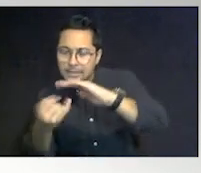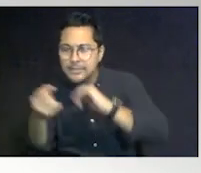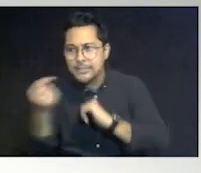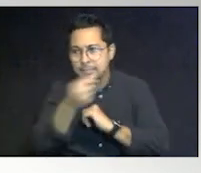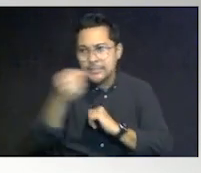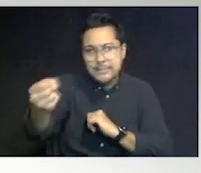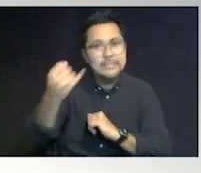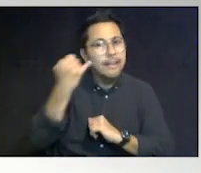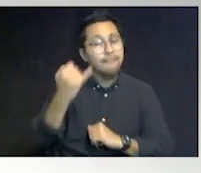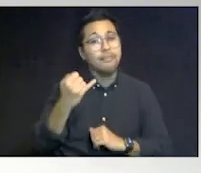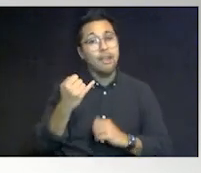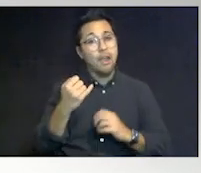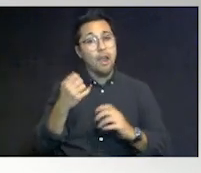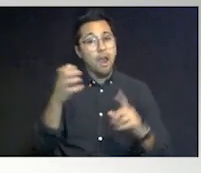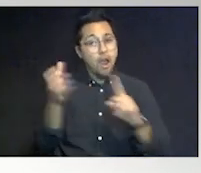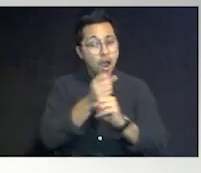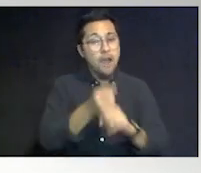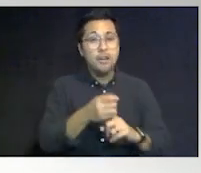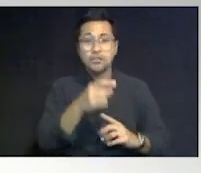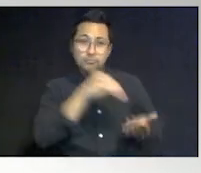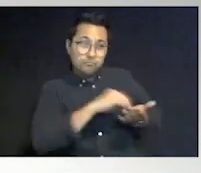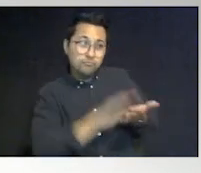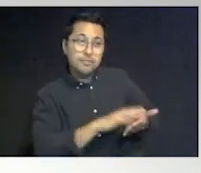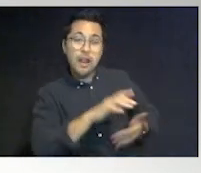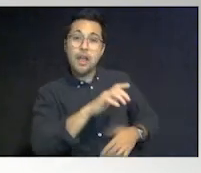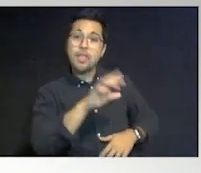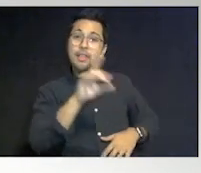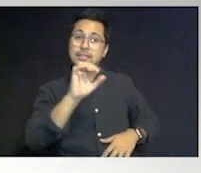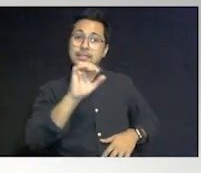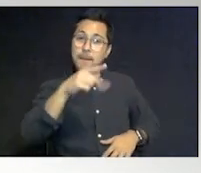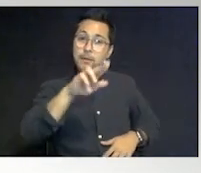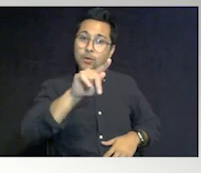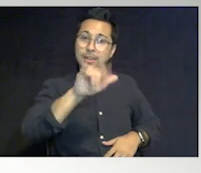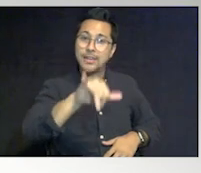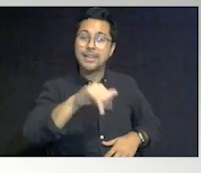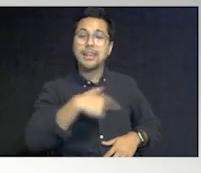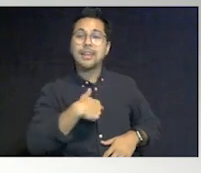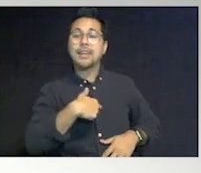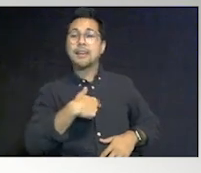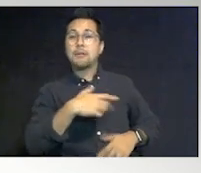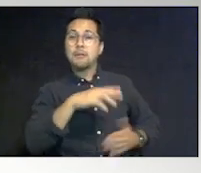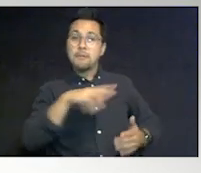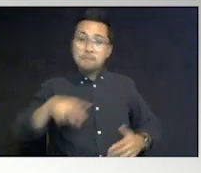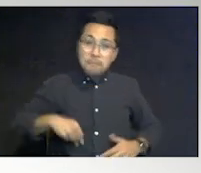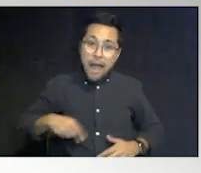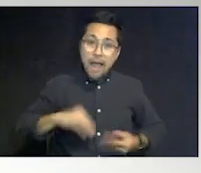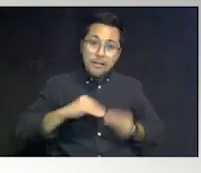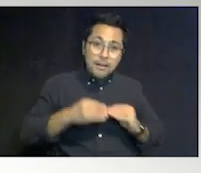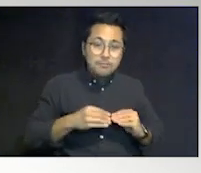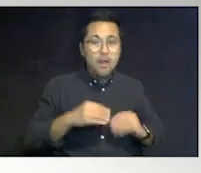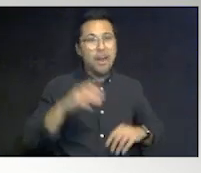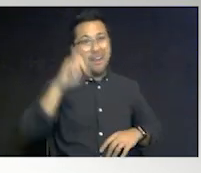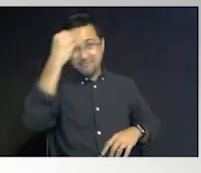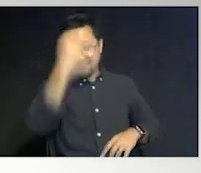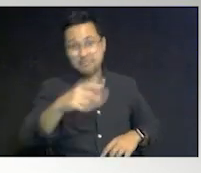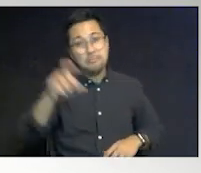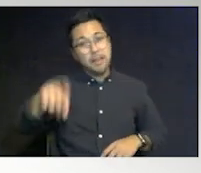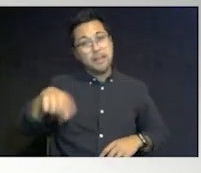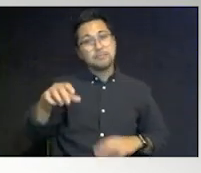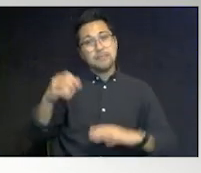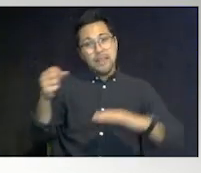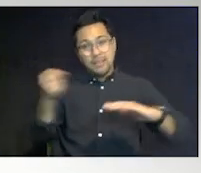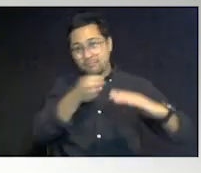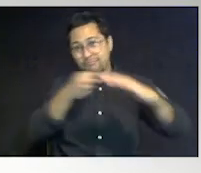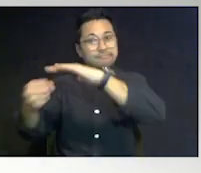time. Ensure that that deputy is in your name and badge number of the deputy and inform them that they have autism and they need to be isolated at the